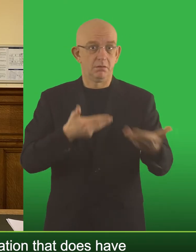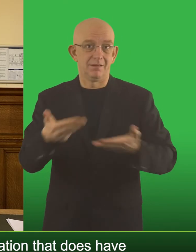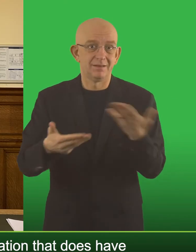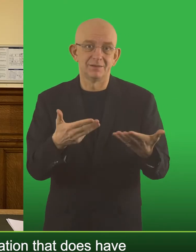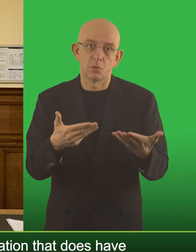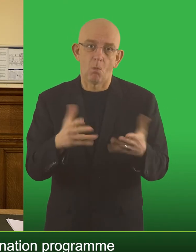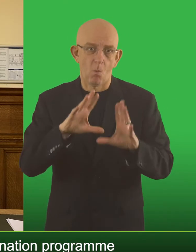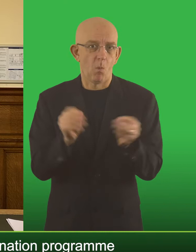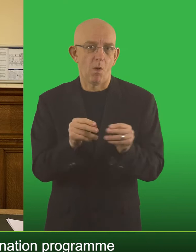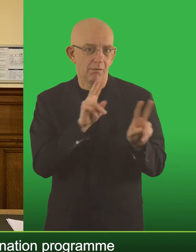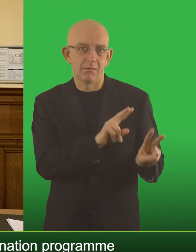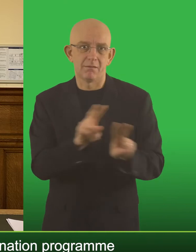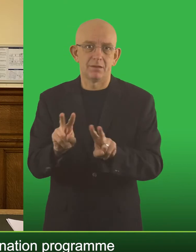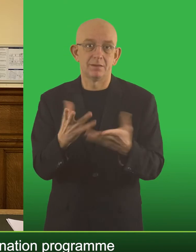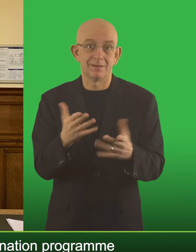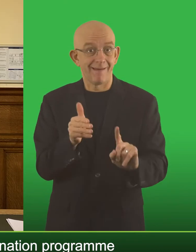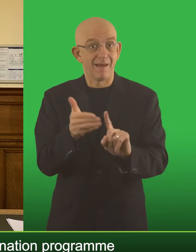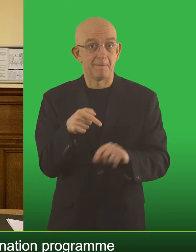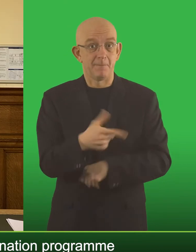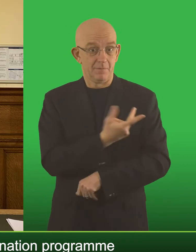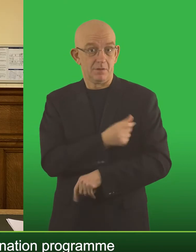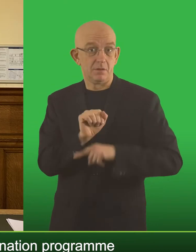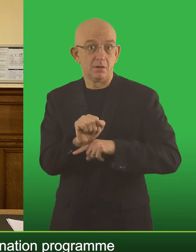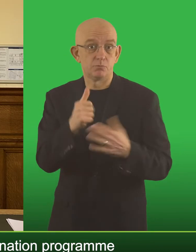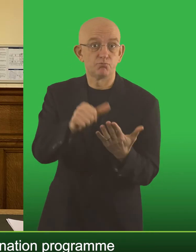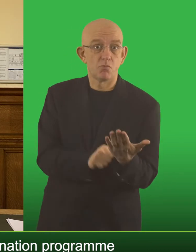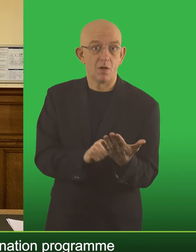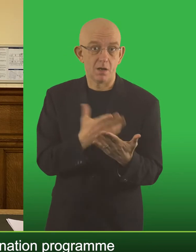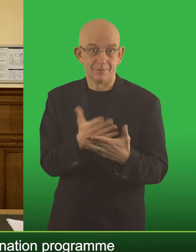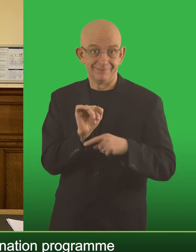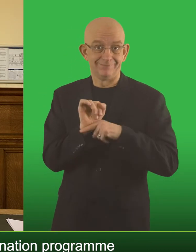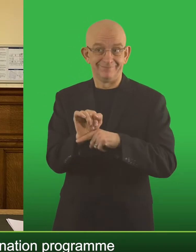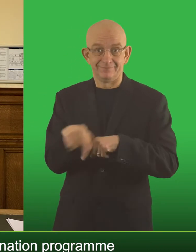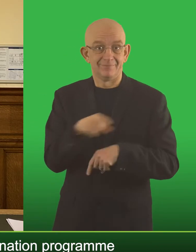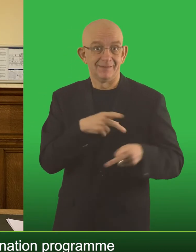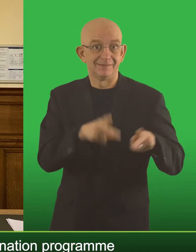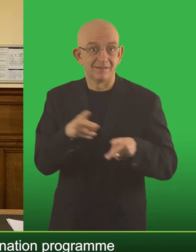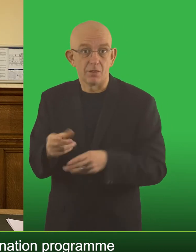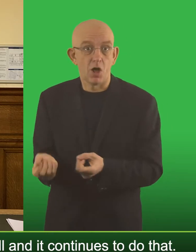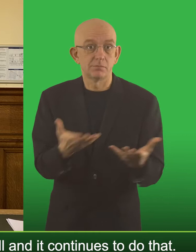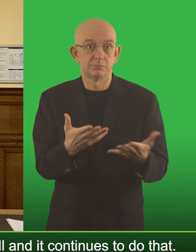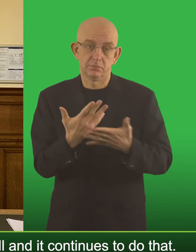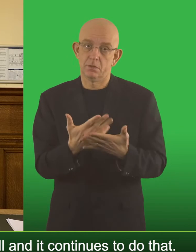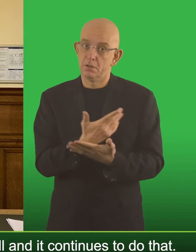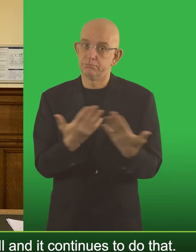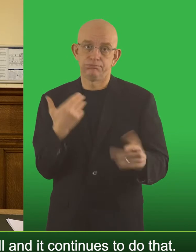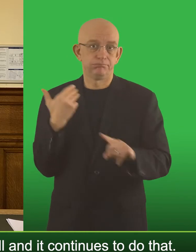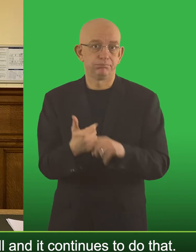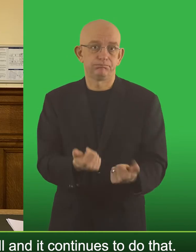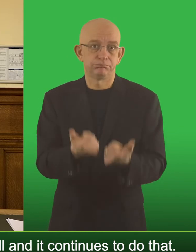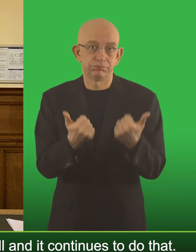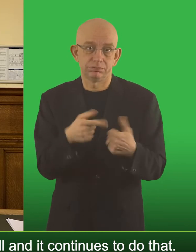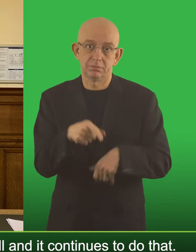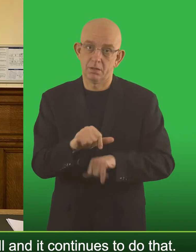the transmission of the virus. So all up, the purpose of the vaccination programme was to protect people against death and hospitalisations. Always done that, done